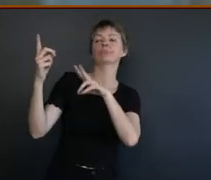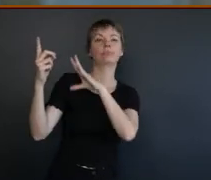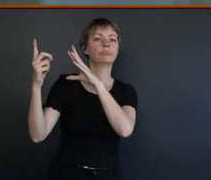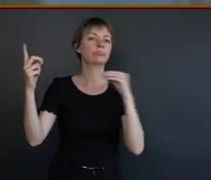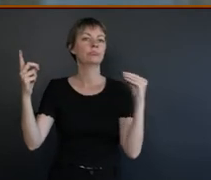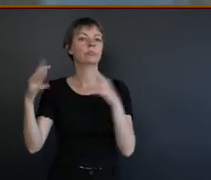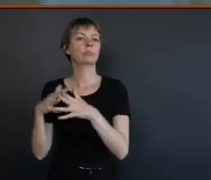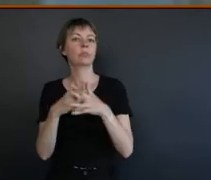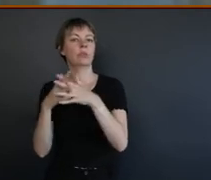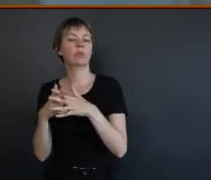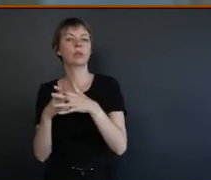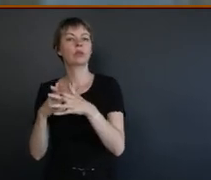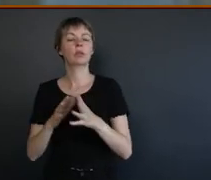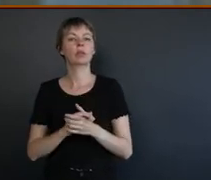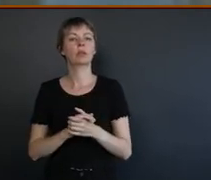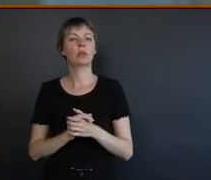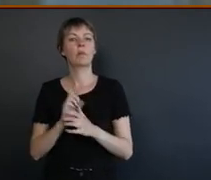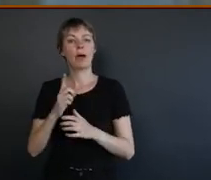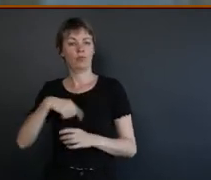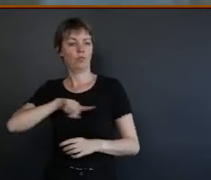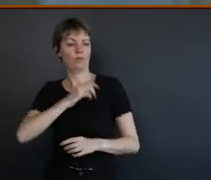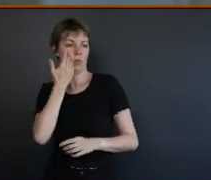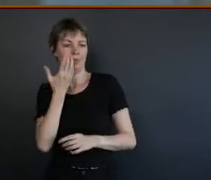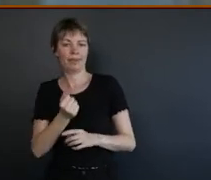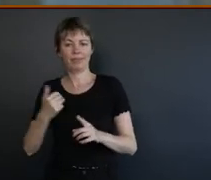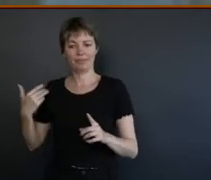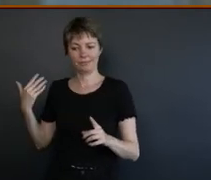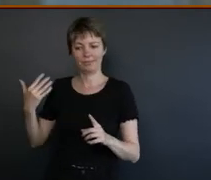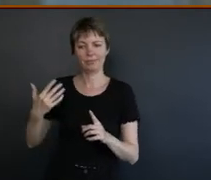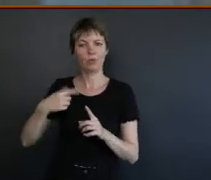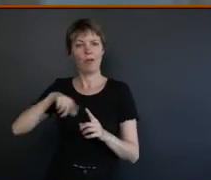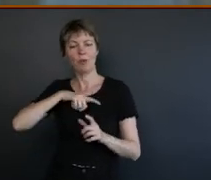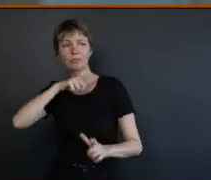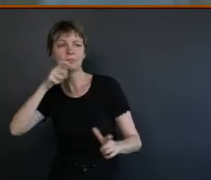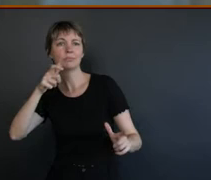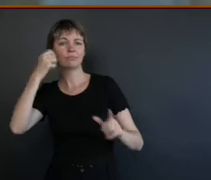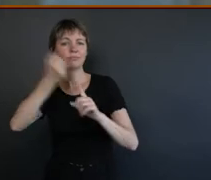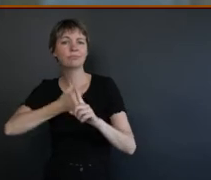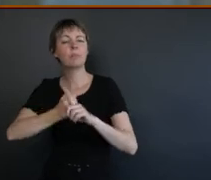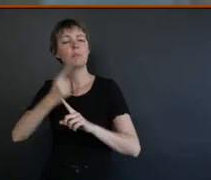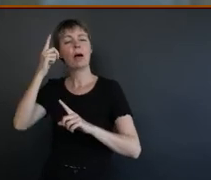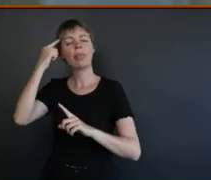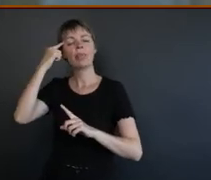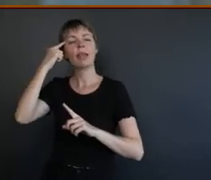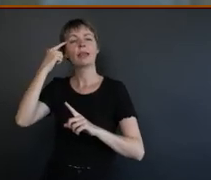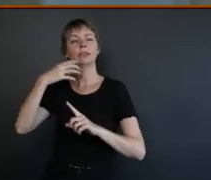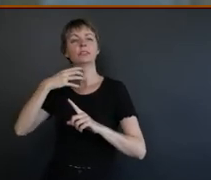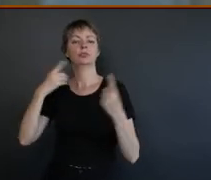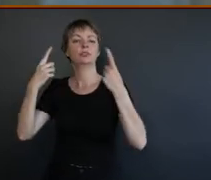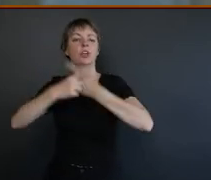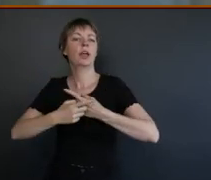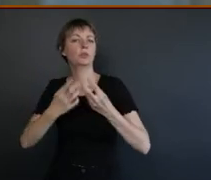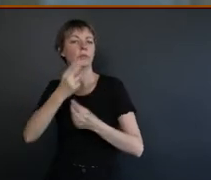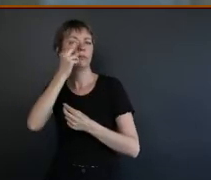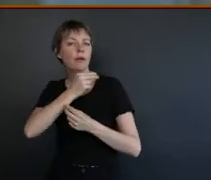that, but at the end of the day, this is something that we've always been screaming to, but I think it's a generational shift as well. Right. It's generational